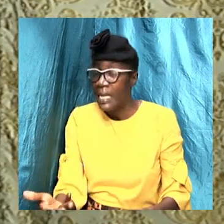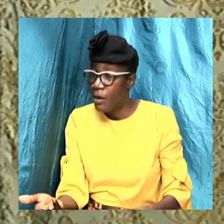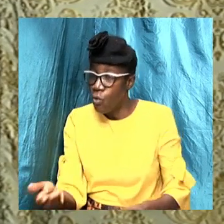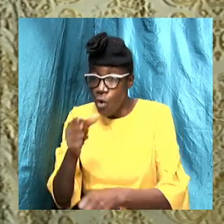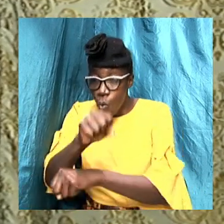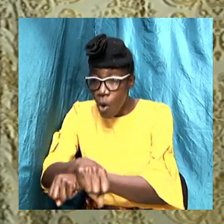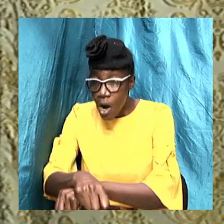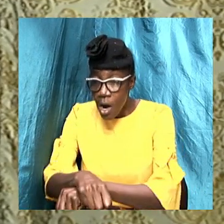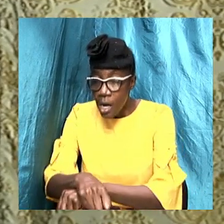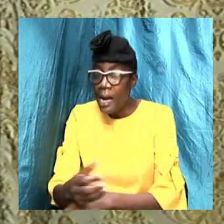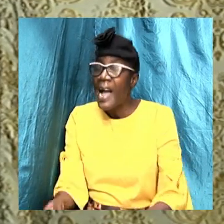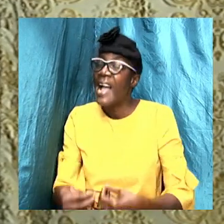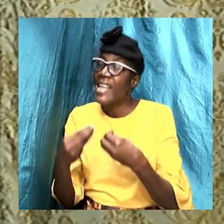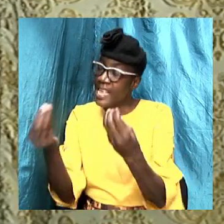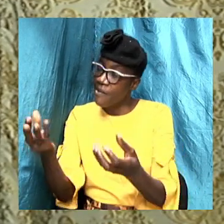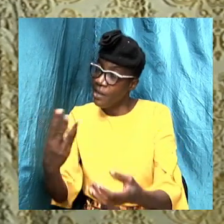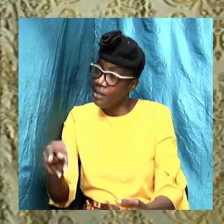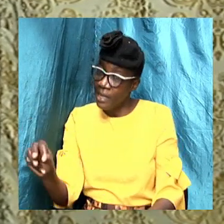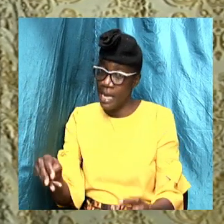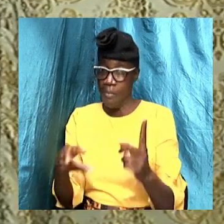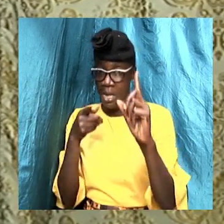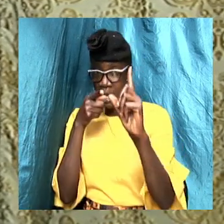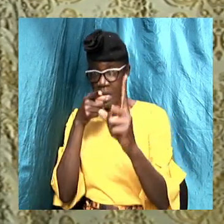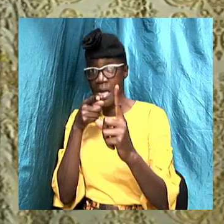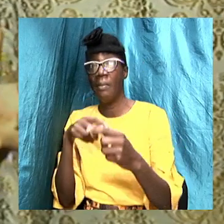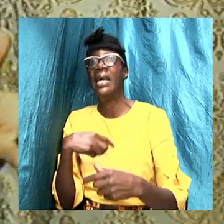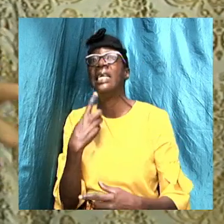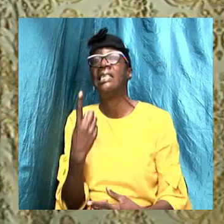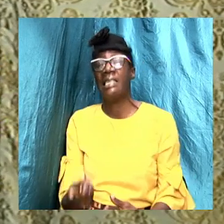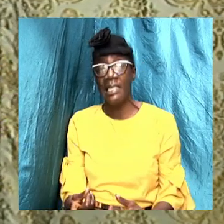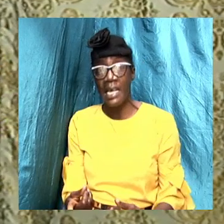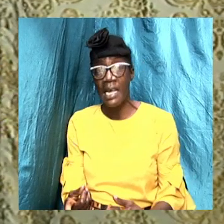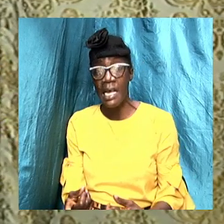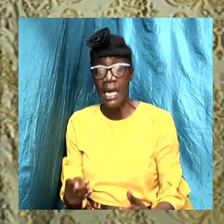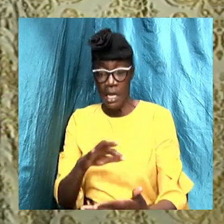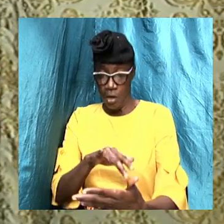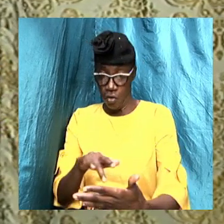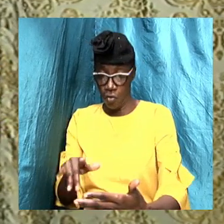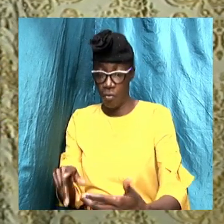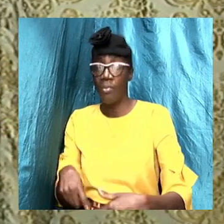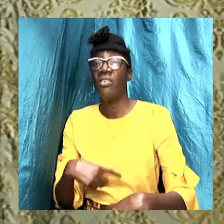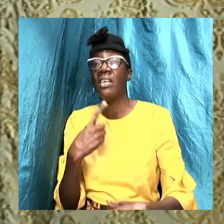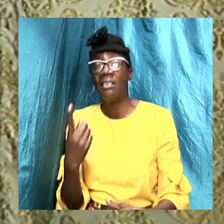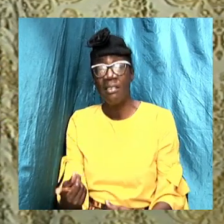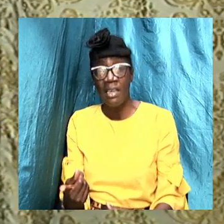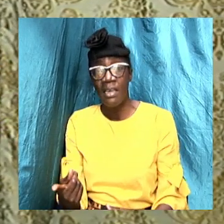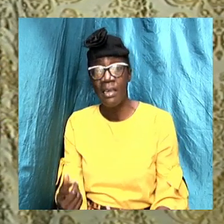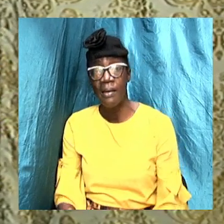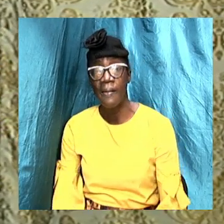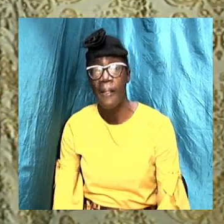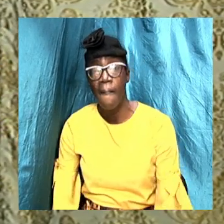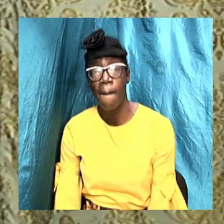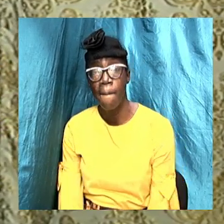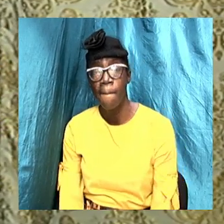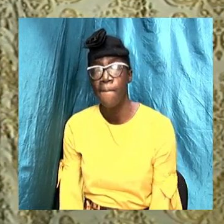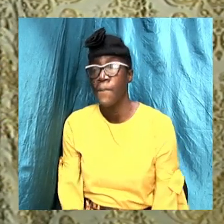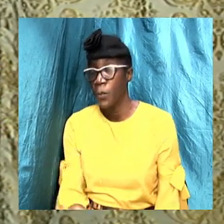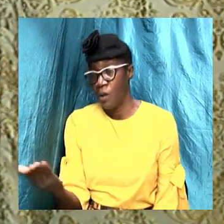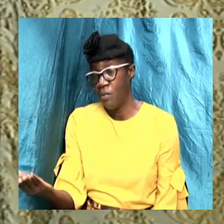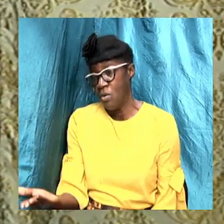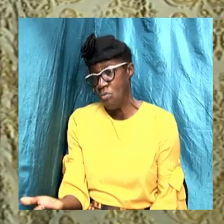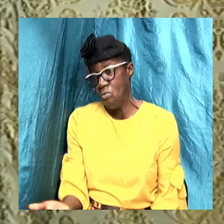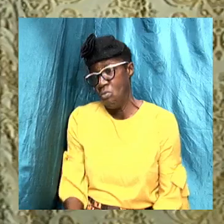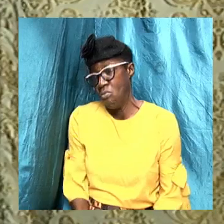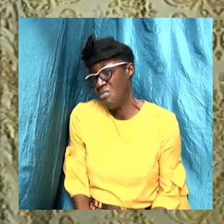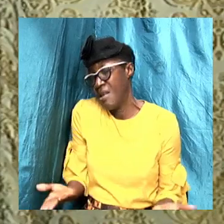given to them. But like I have been saying, and like the scripture have said, that, you know, there will become